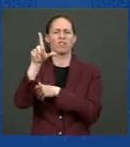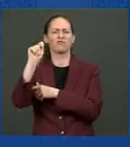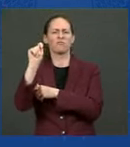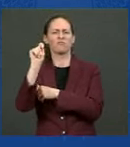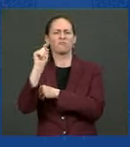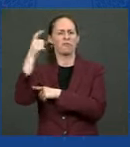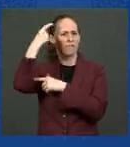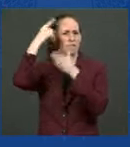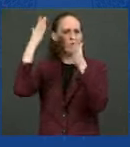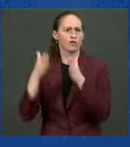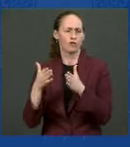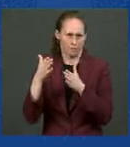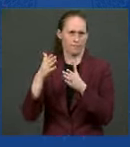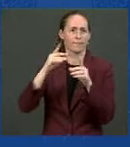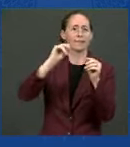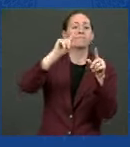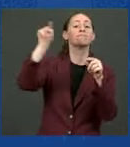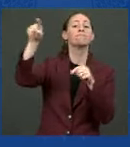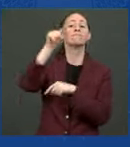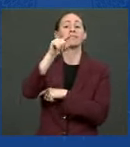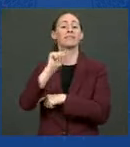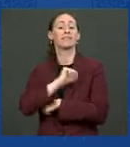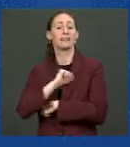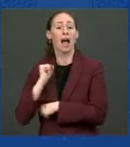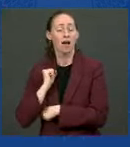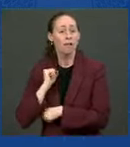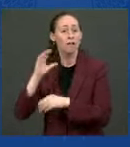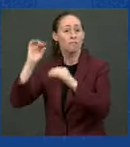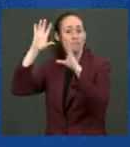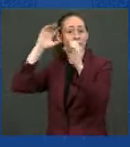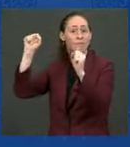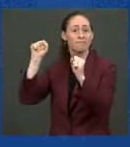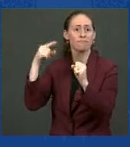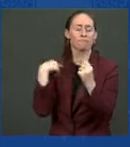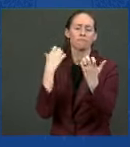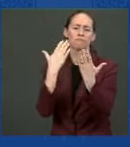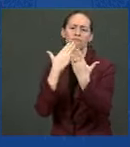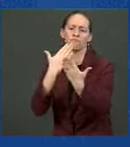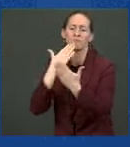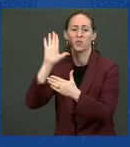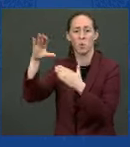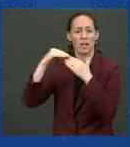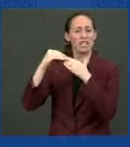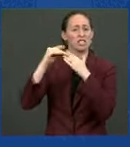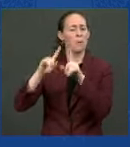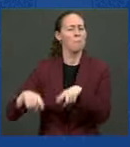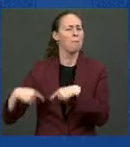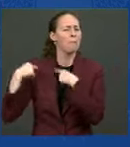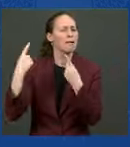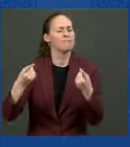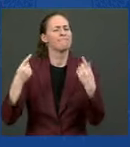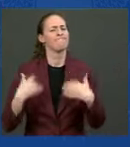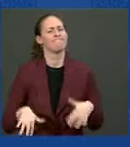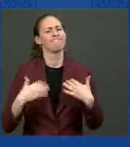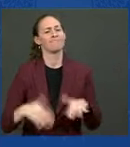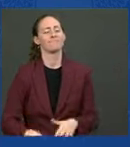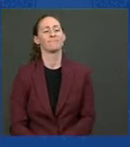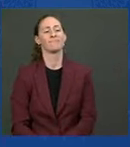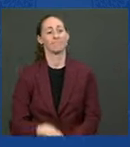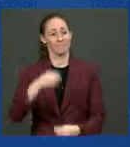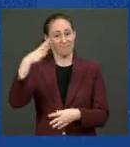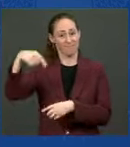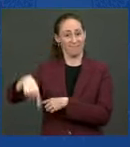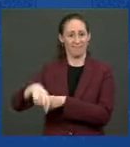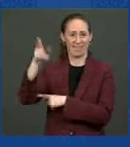President Don Harmon. And thank you all for your leadership. We have a once-in-a-generation opportunity to make transformative